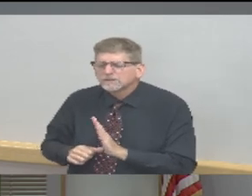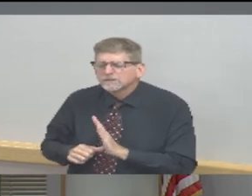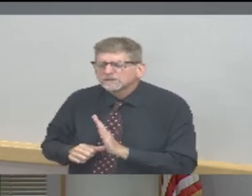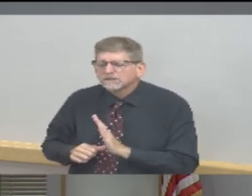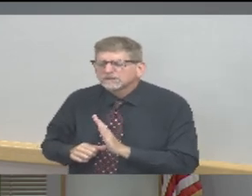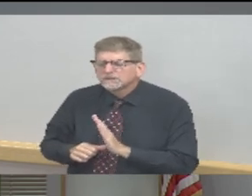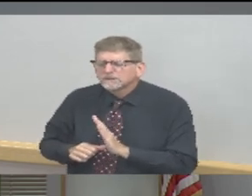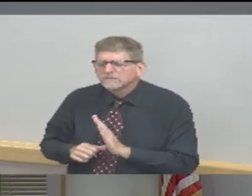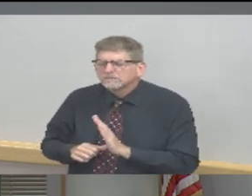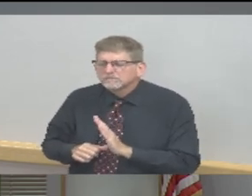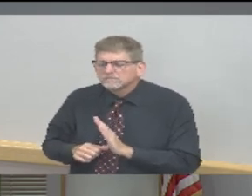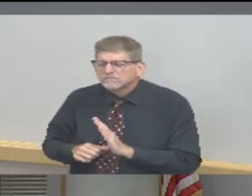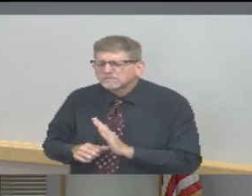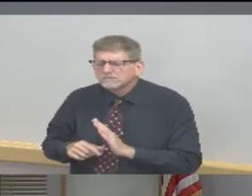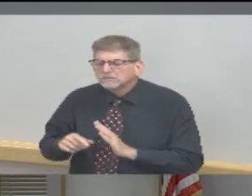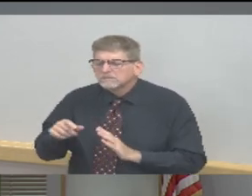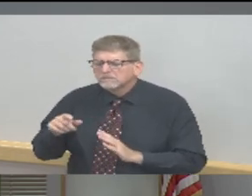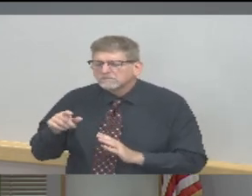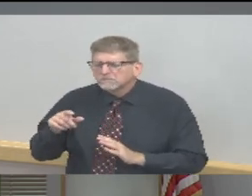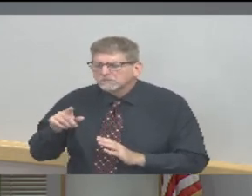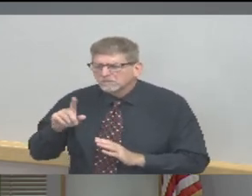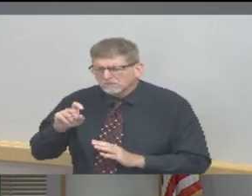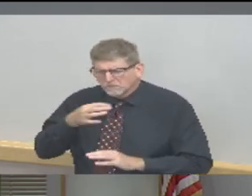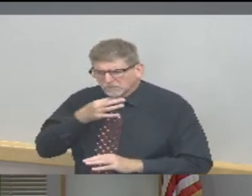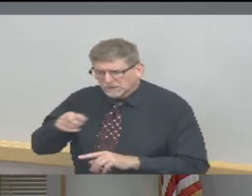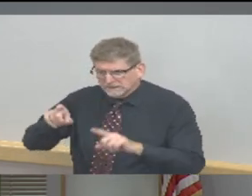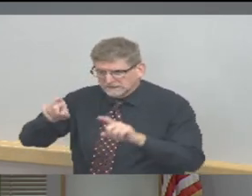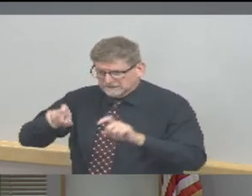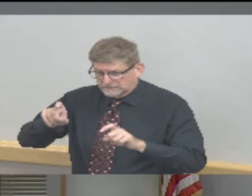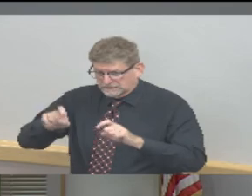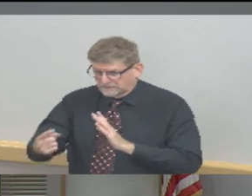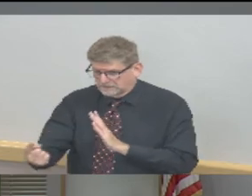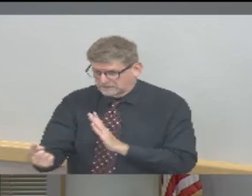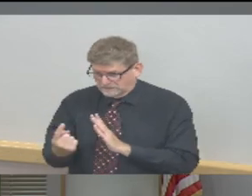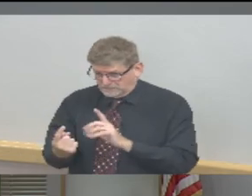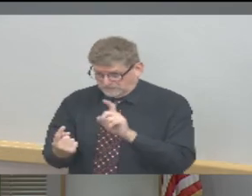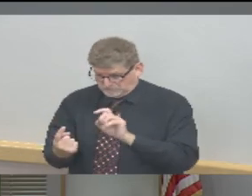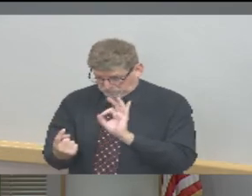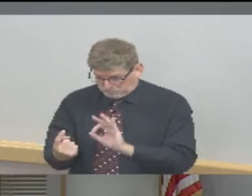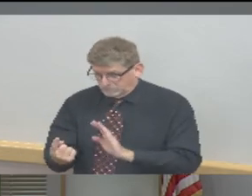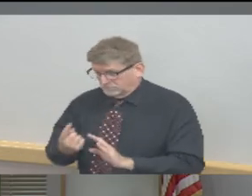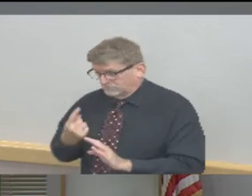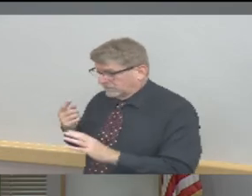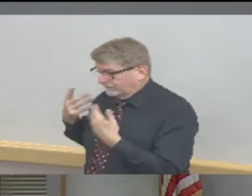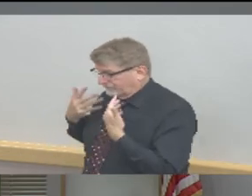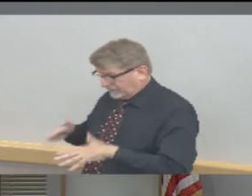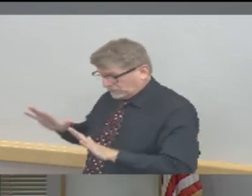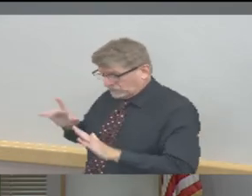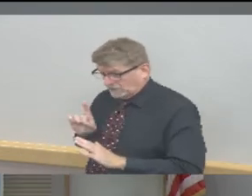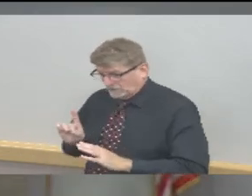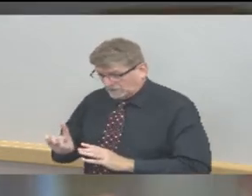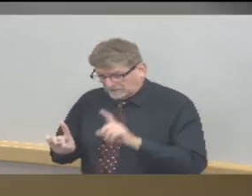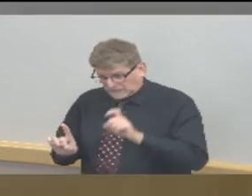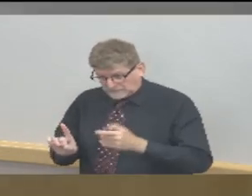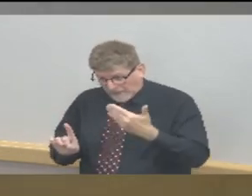I will let doctors Wickard and Bean answer that question. At this point in time, are not performing tests when people leave